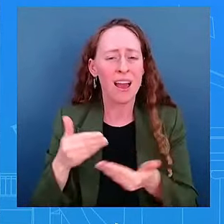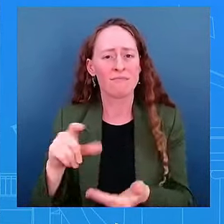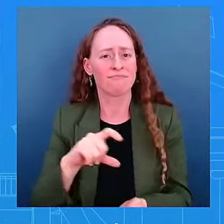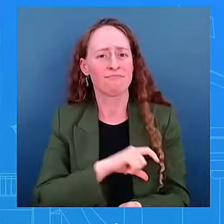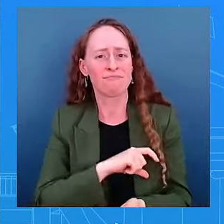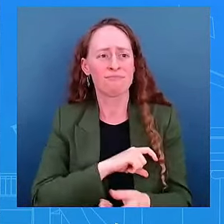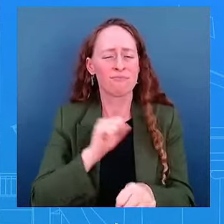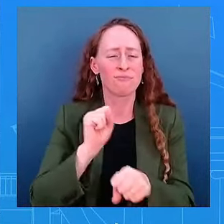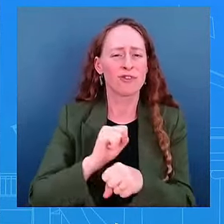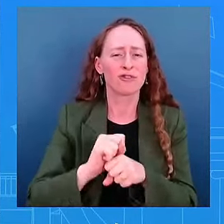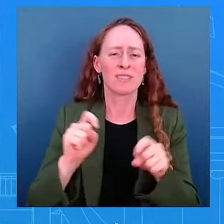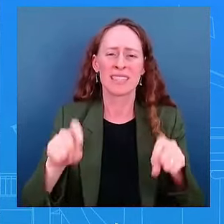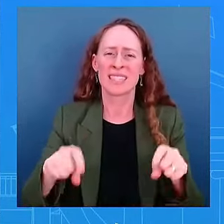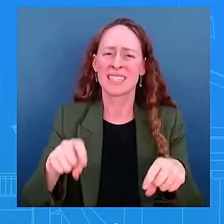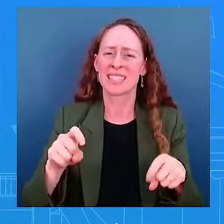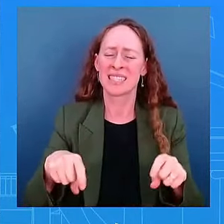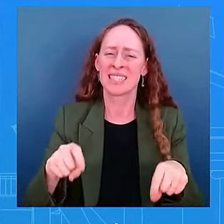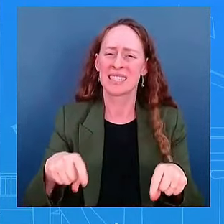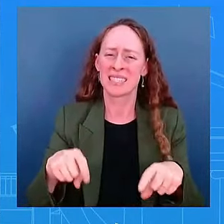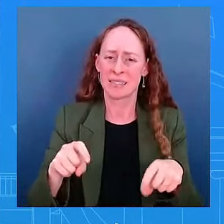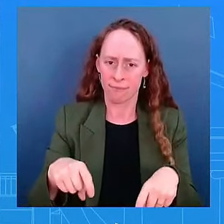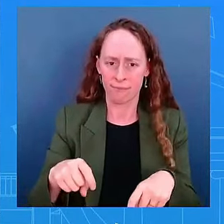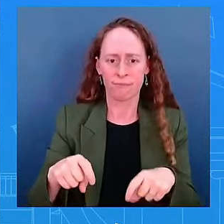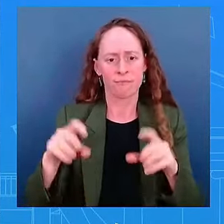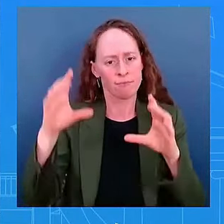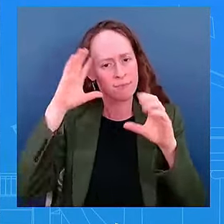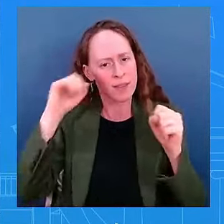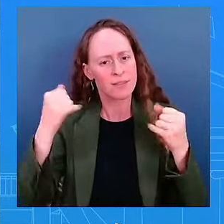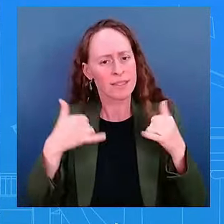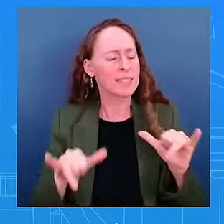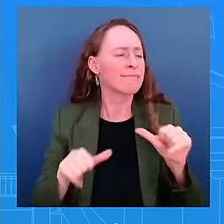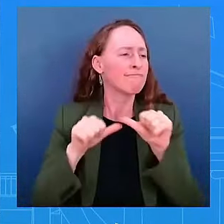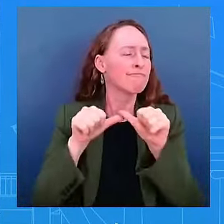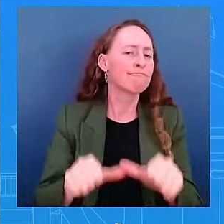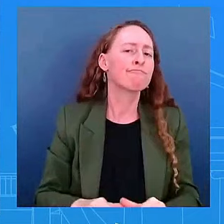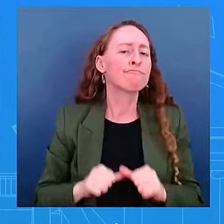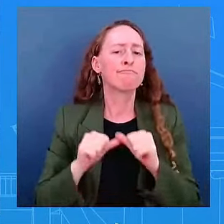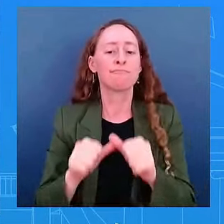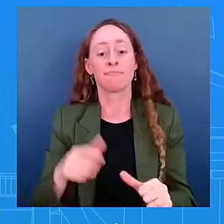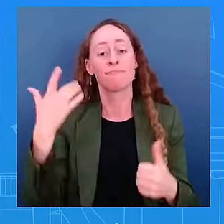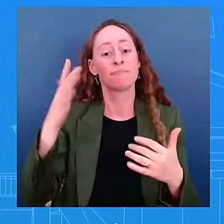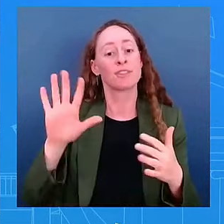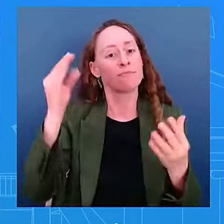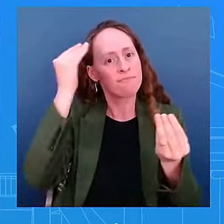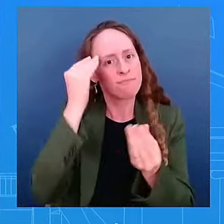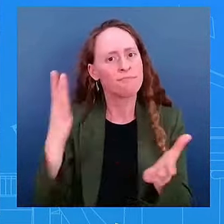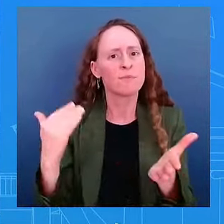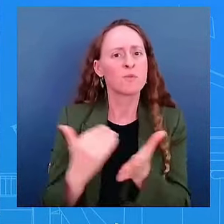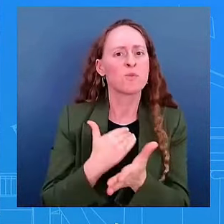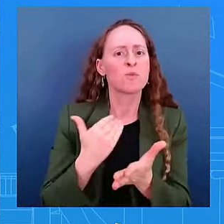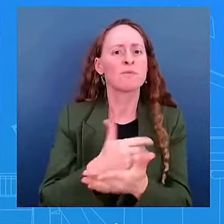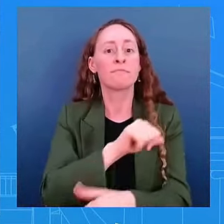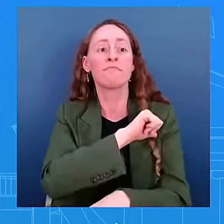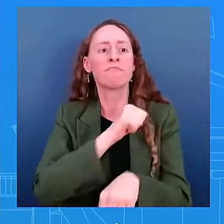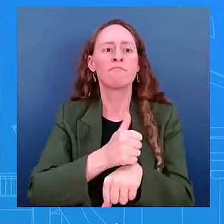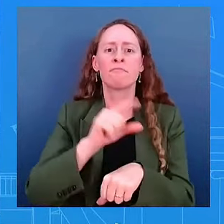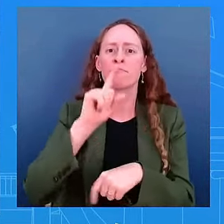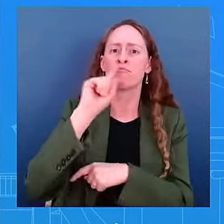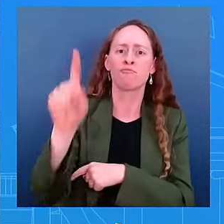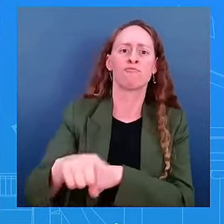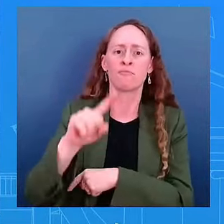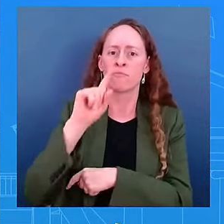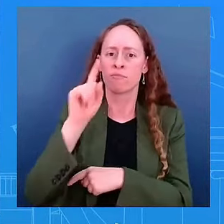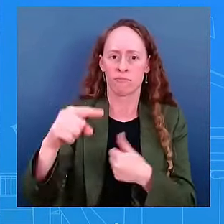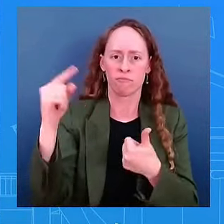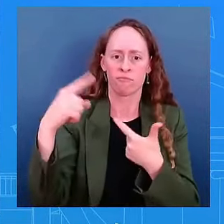announced new decisive executive orders to secure the border on law for crossings have dropped by more than 50 percent. And